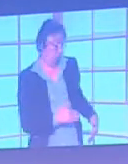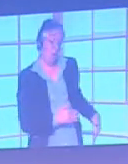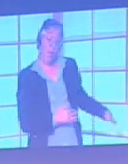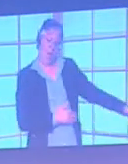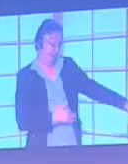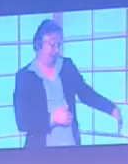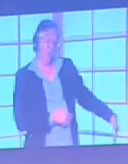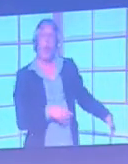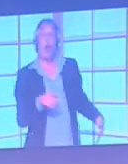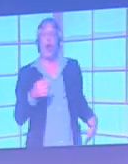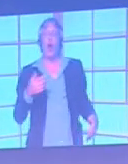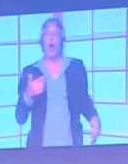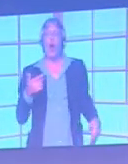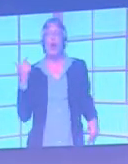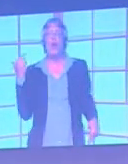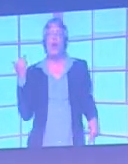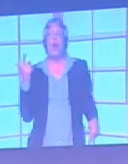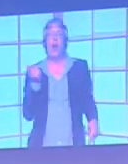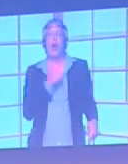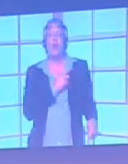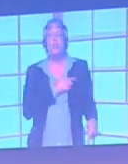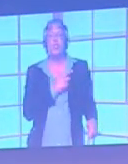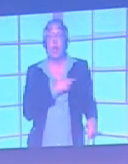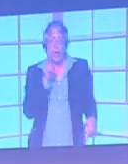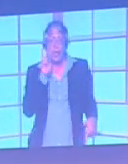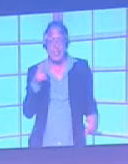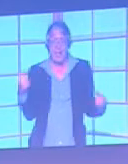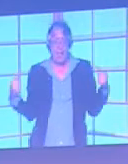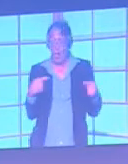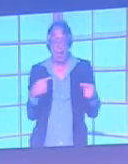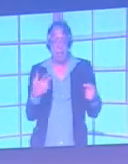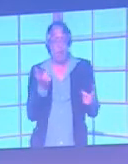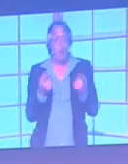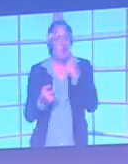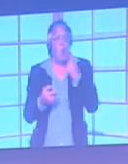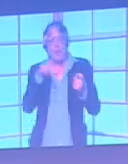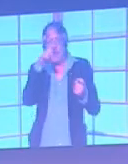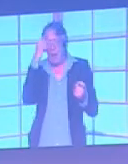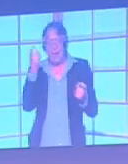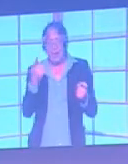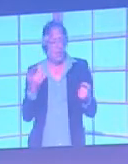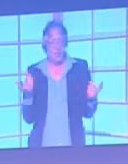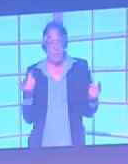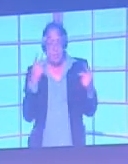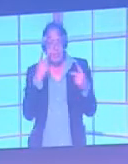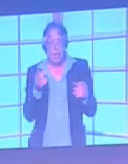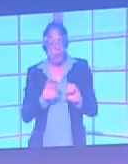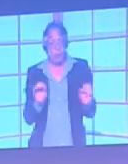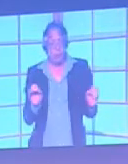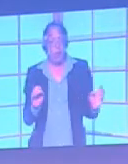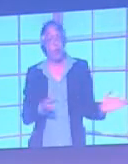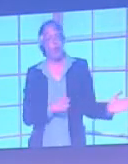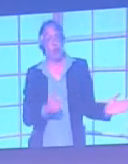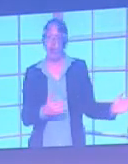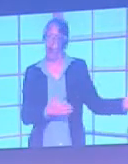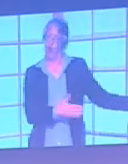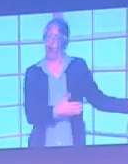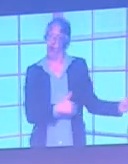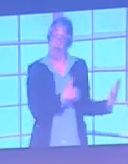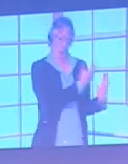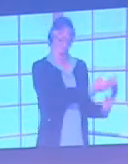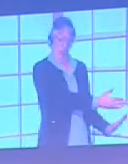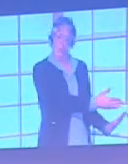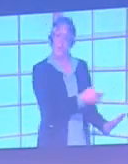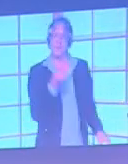Because there's no contrast between the red and the black. It's actually Man United. And on the right hand side you can see